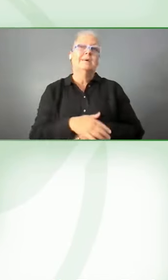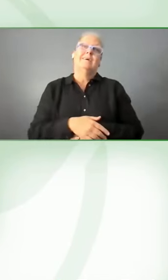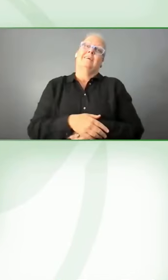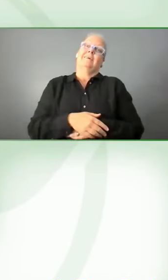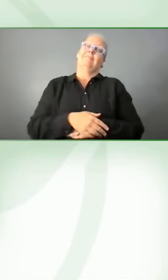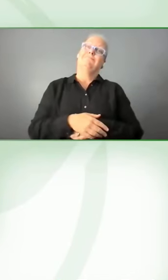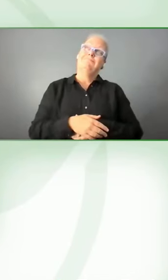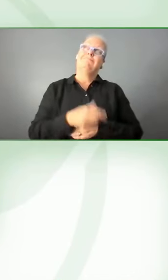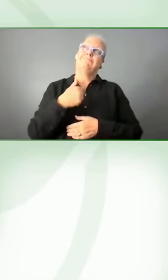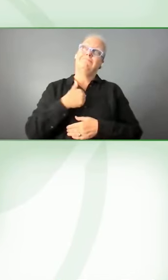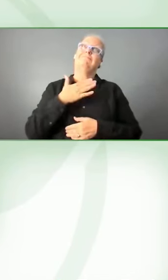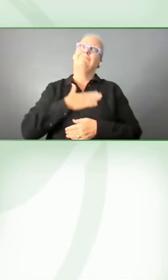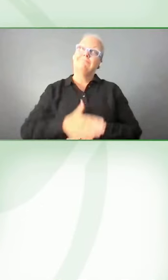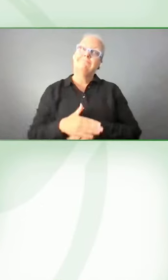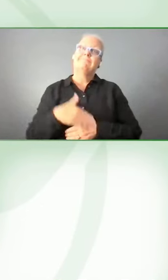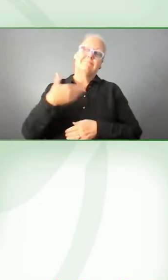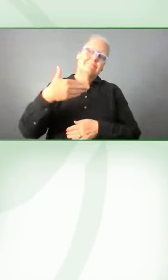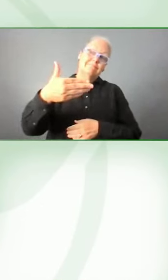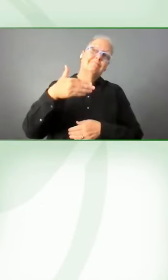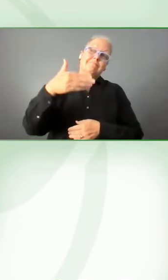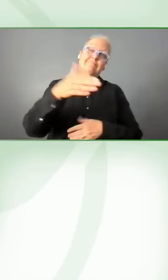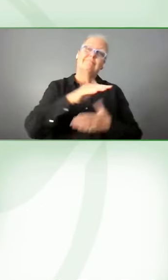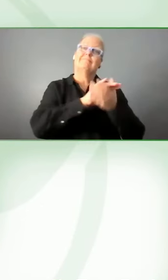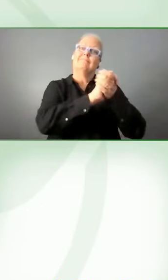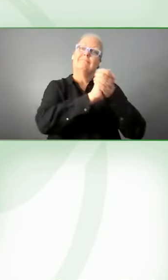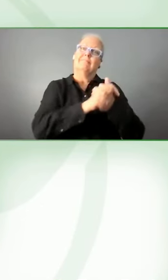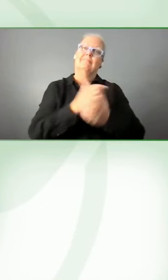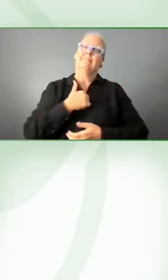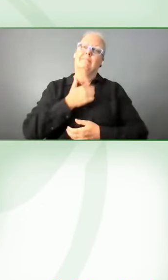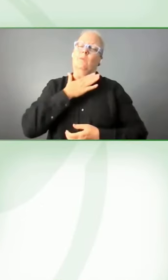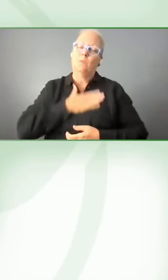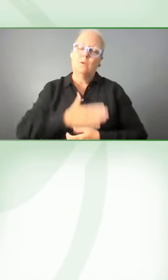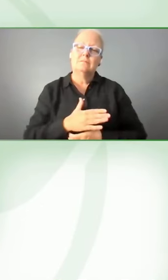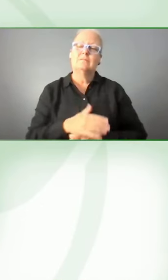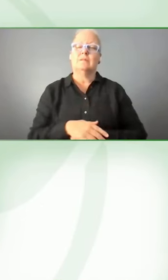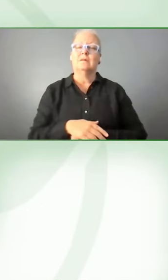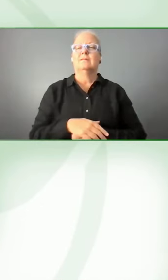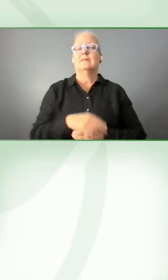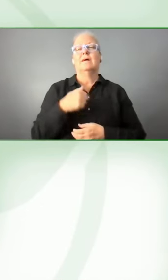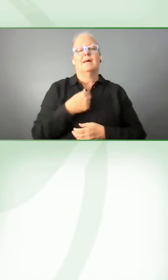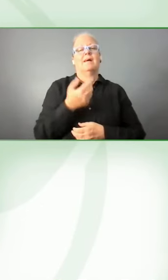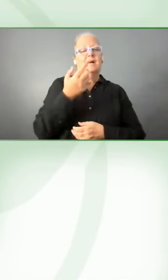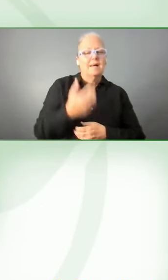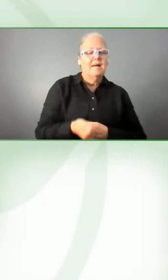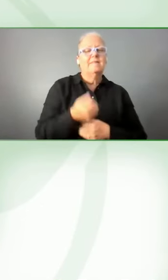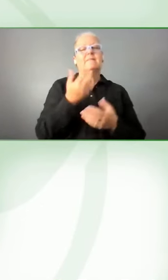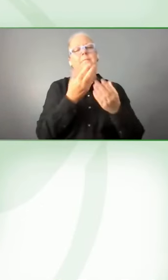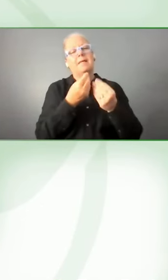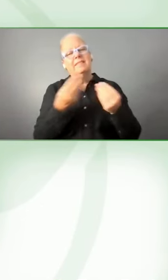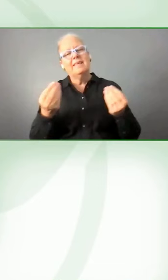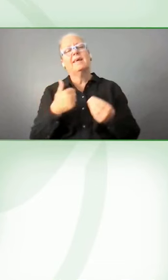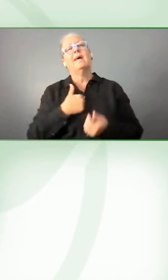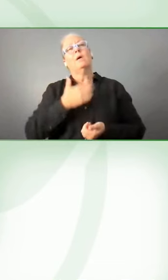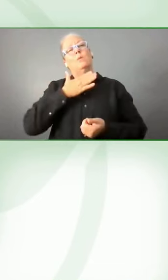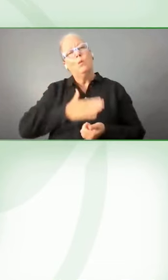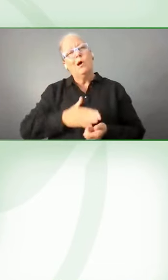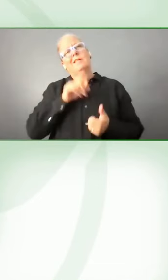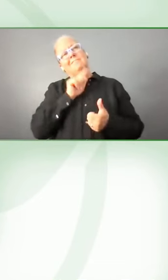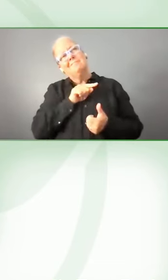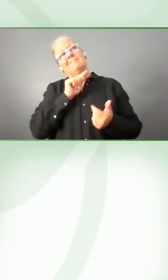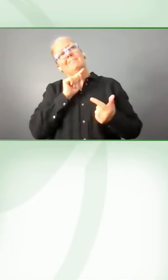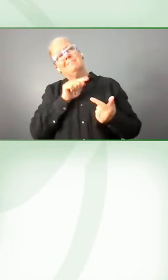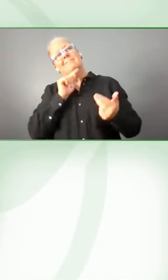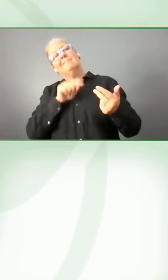actually. It's an obvious one. We have a lot of wishes about the easy dictionary because we have